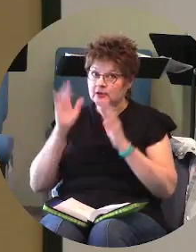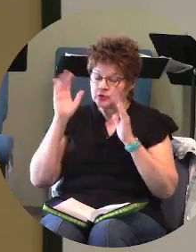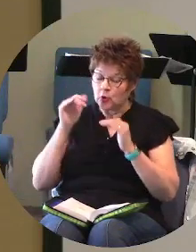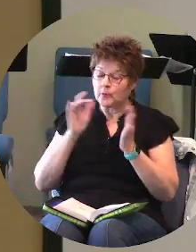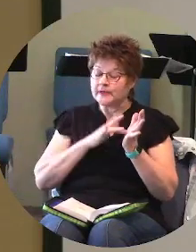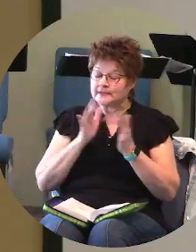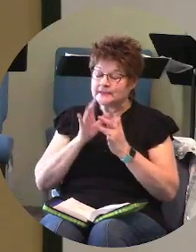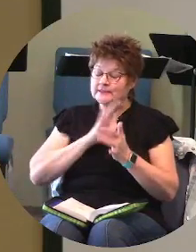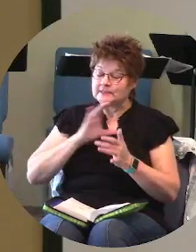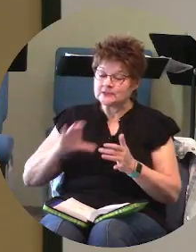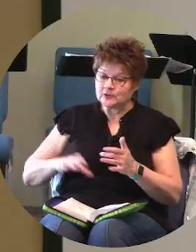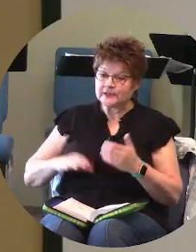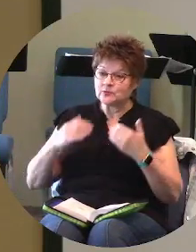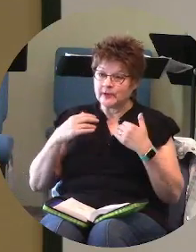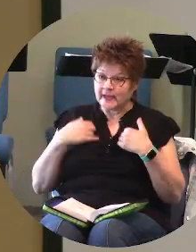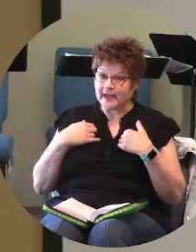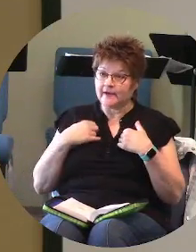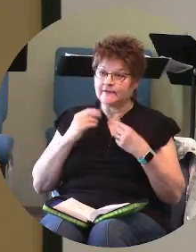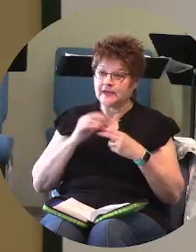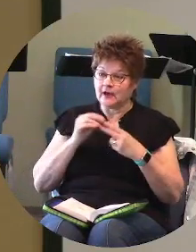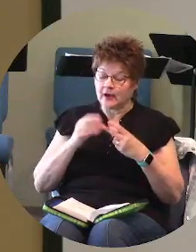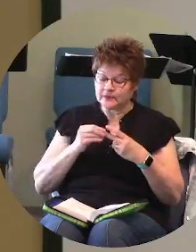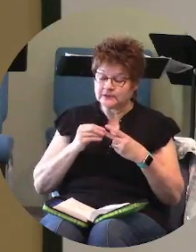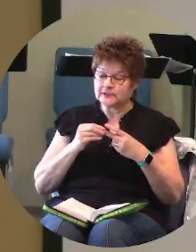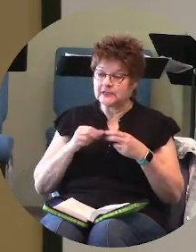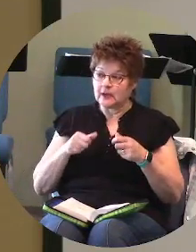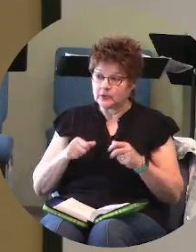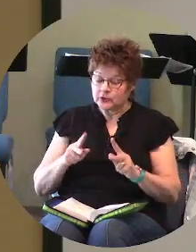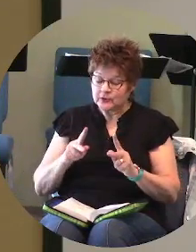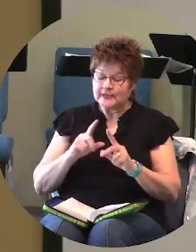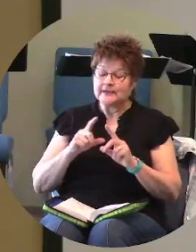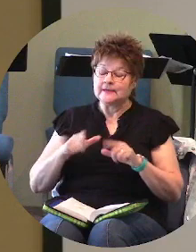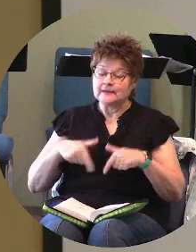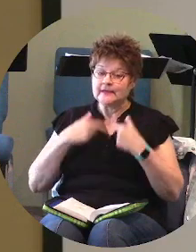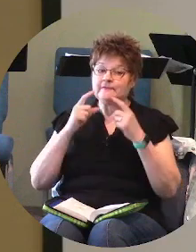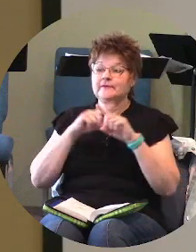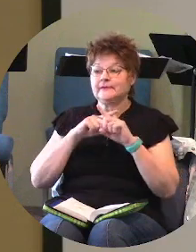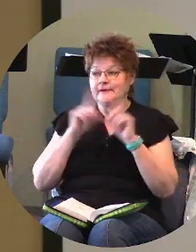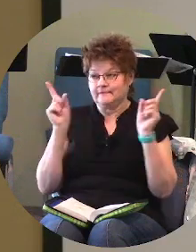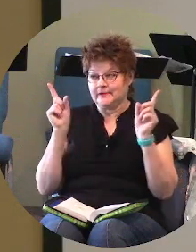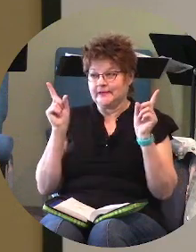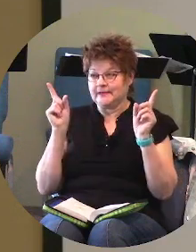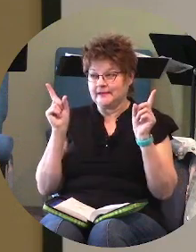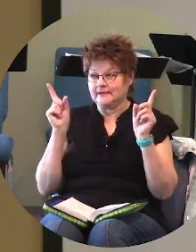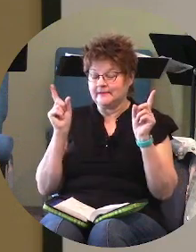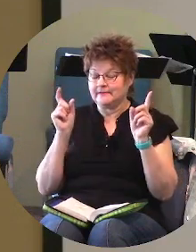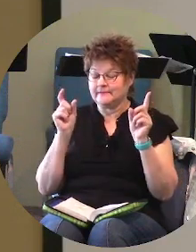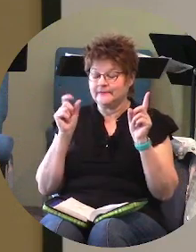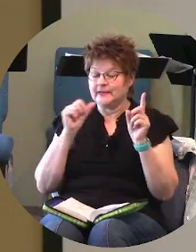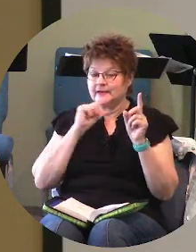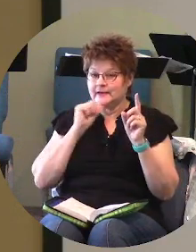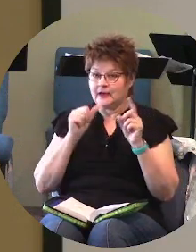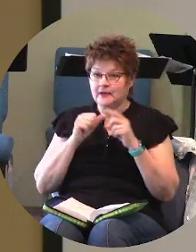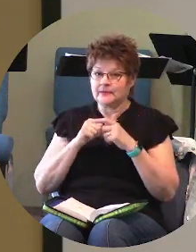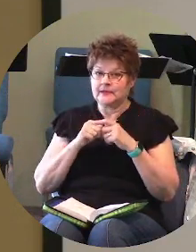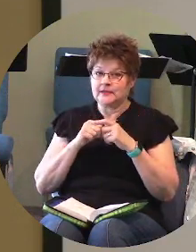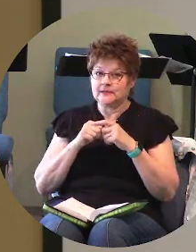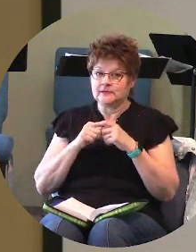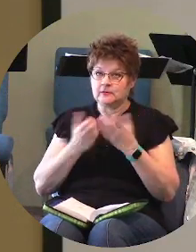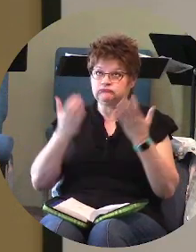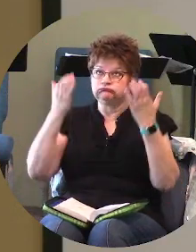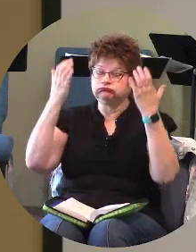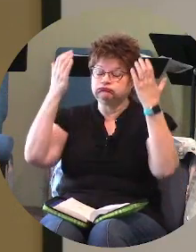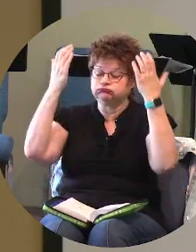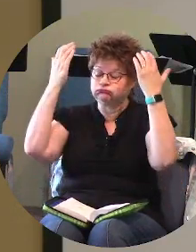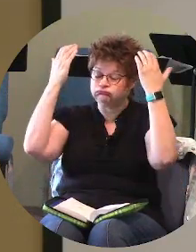the the option and the opportunity to live life differently and not be bogged down by all all of